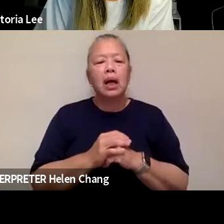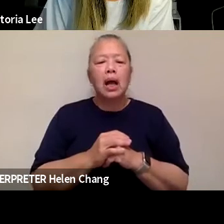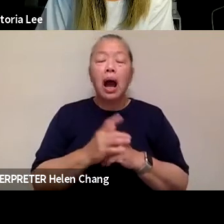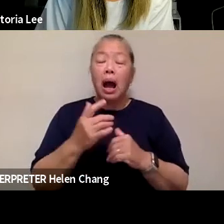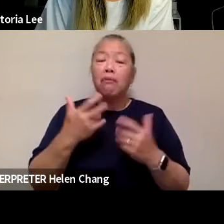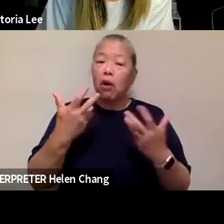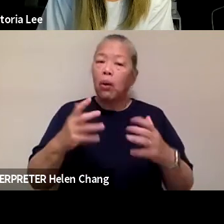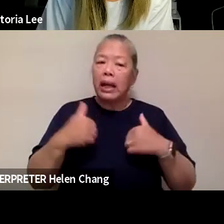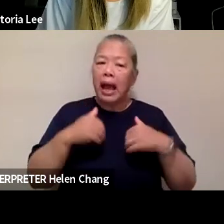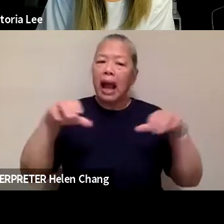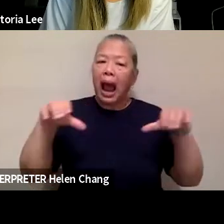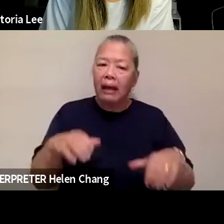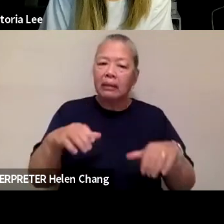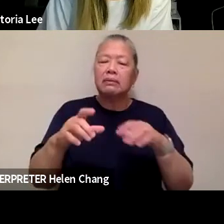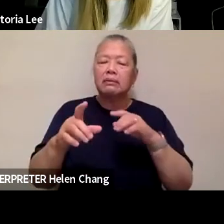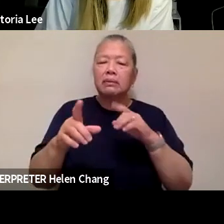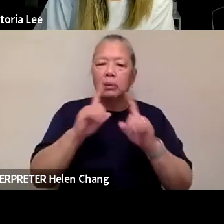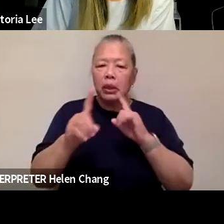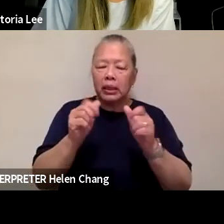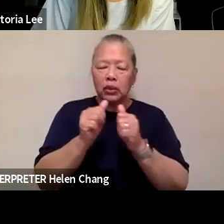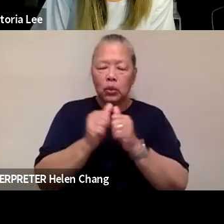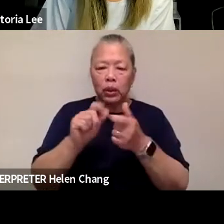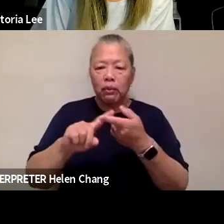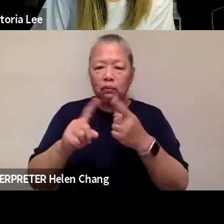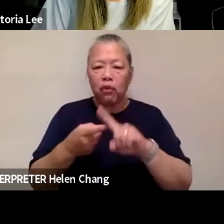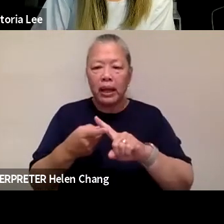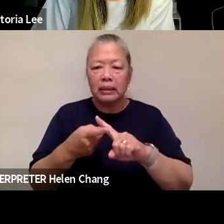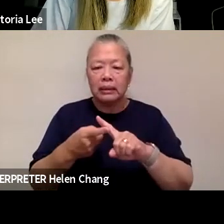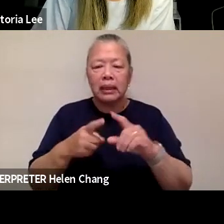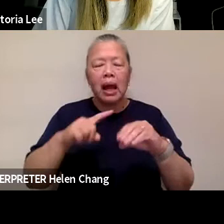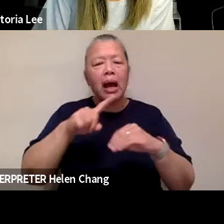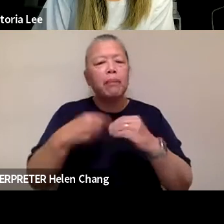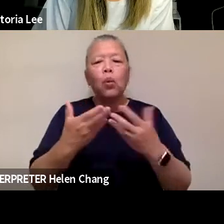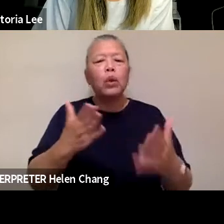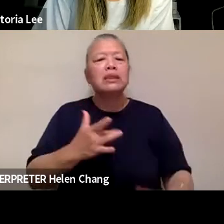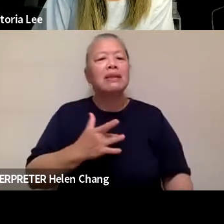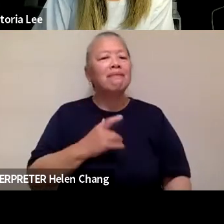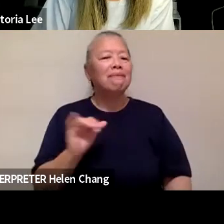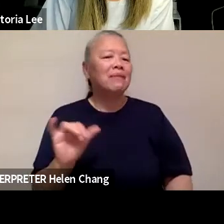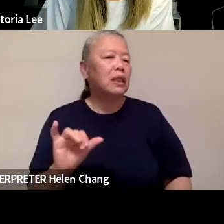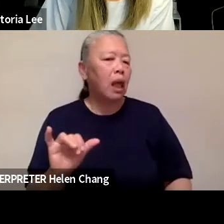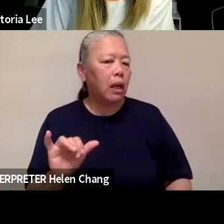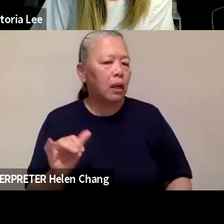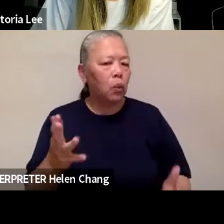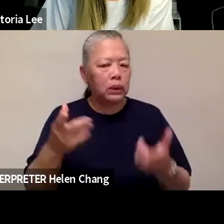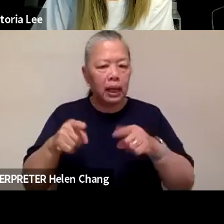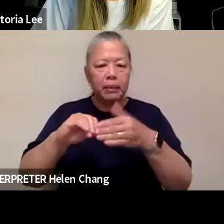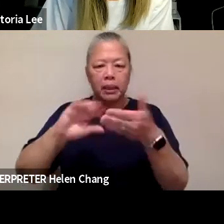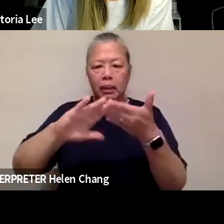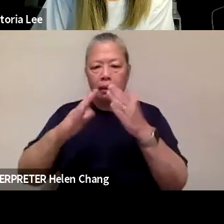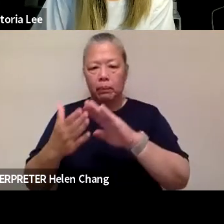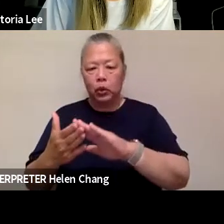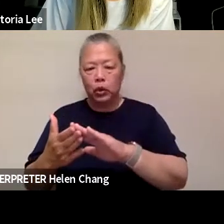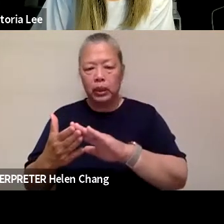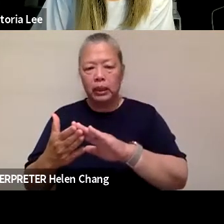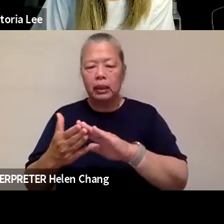conversations with my friends around hate and what does it mean? What does it feel like, right? What is going on in the community? Like talking about these